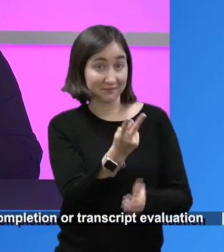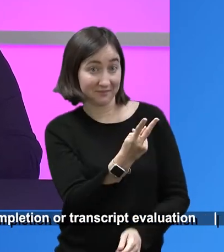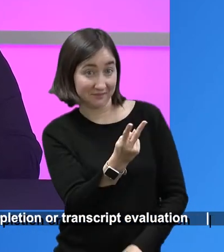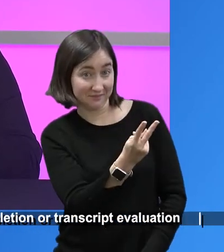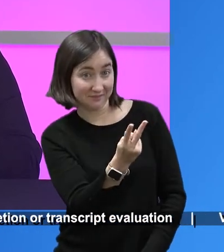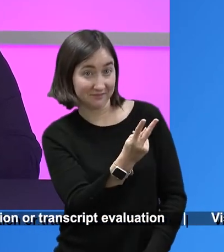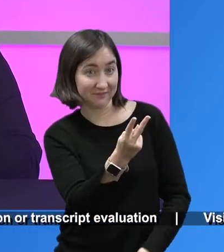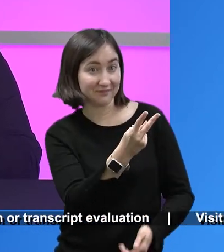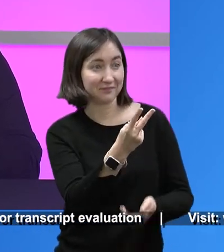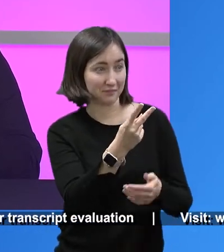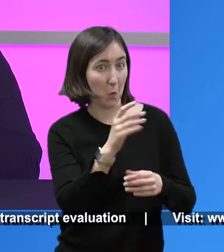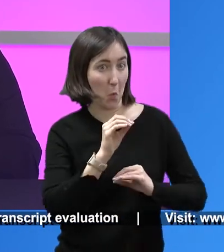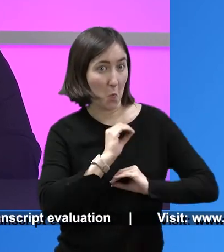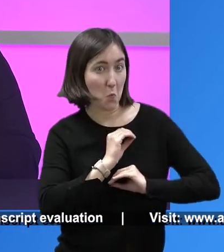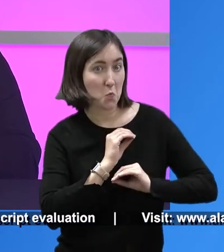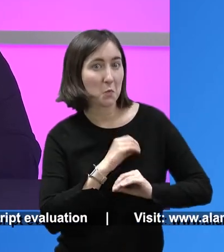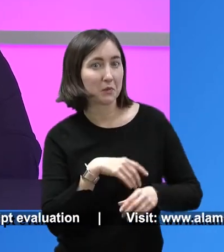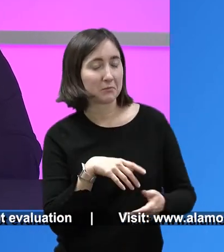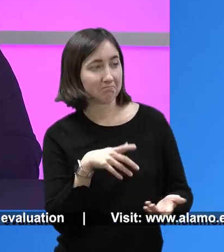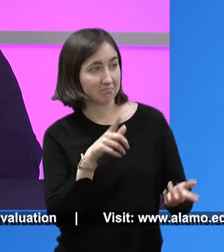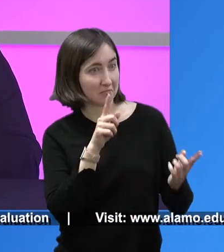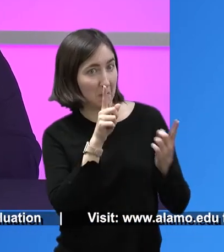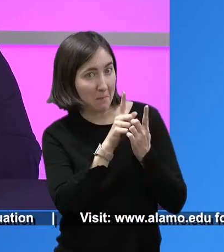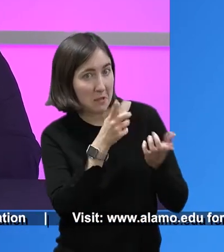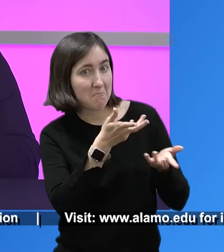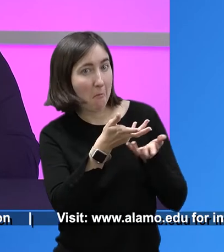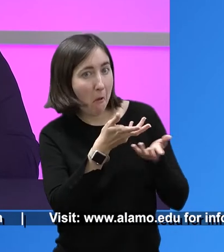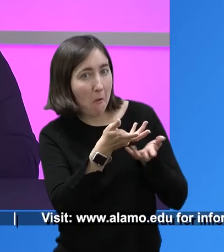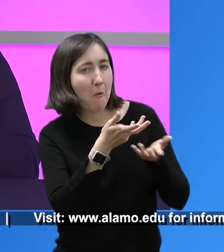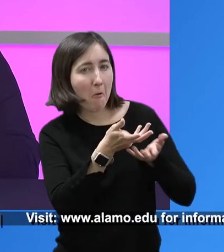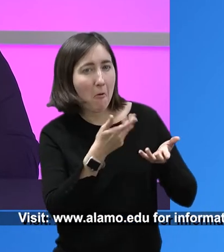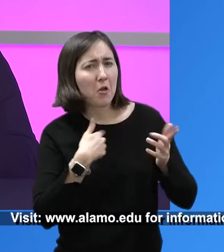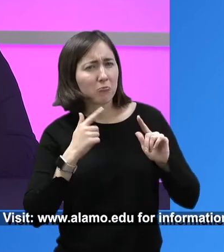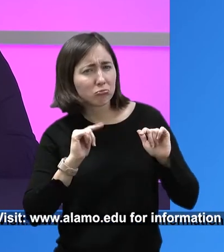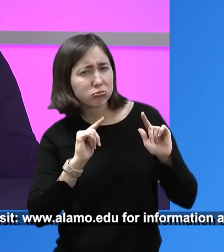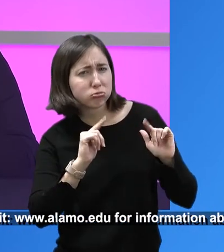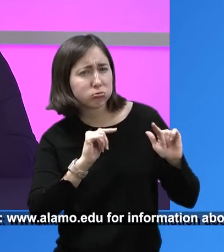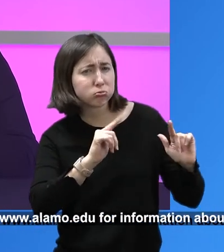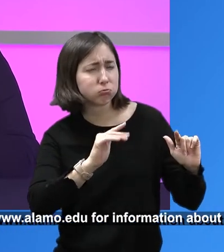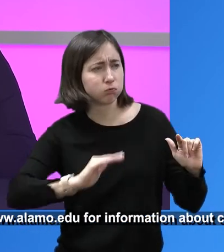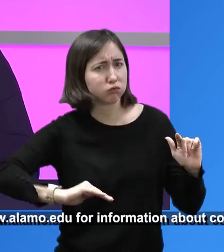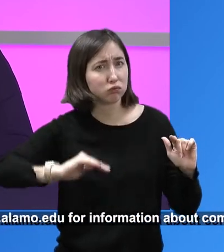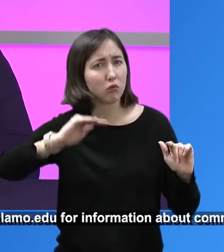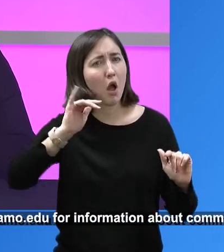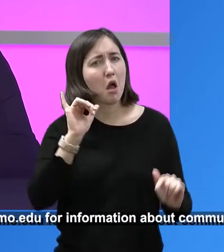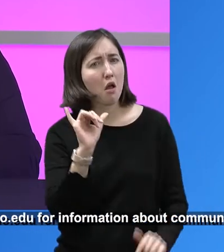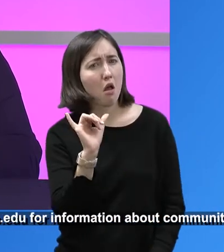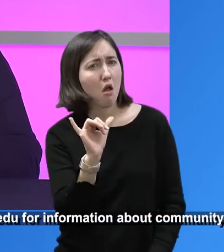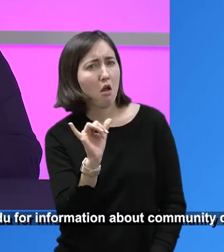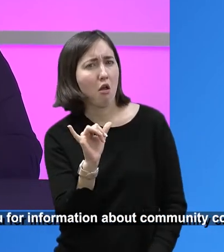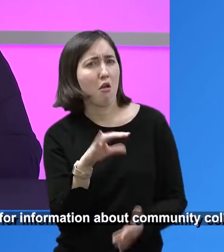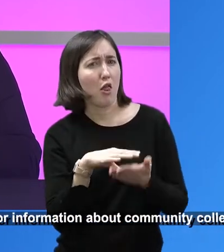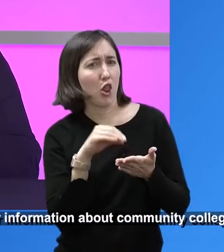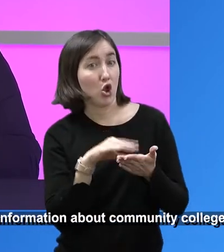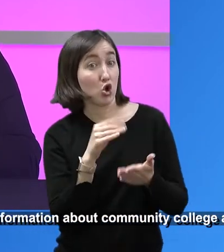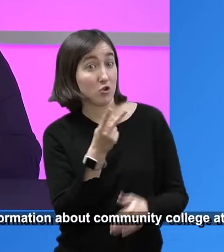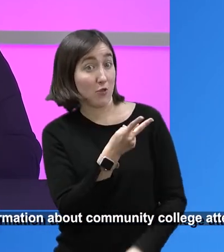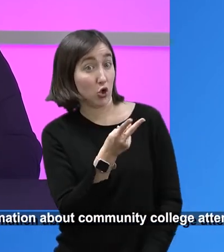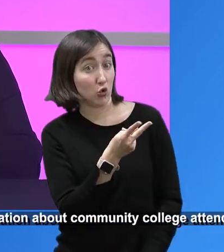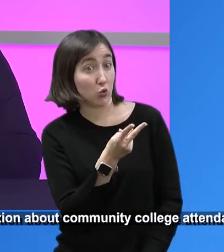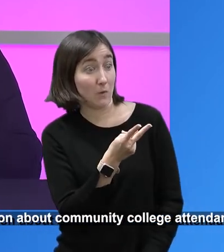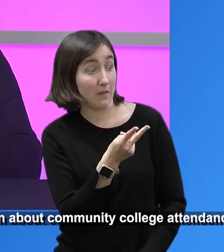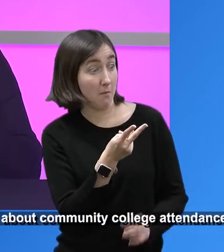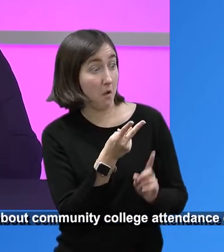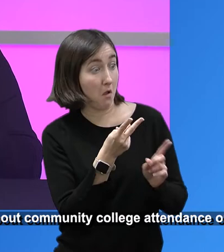was very educational for us. But just in continuing to go to that shop, I learned that it was just them two. This was their livelihood.